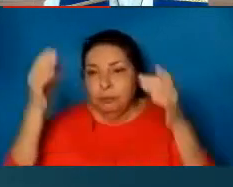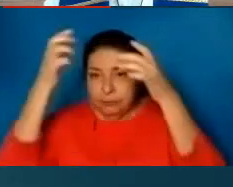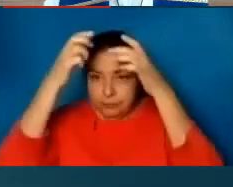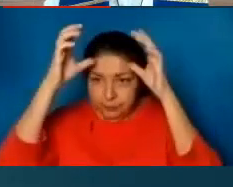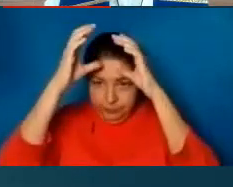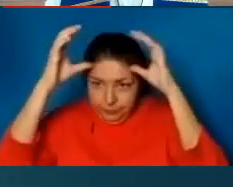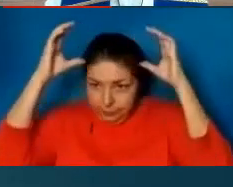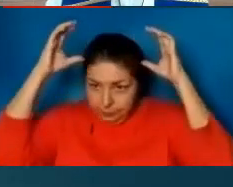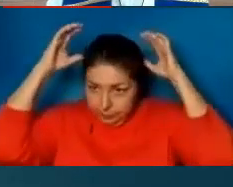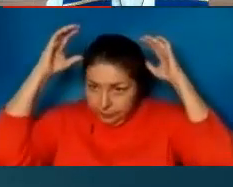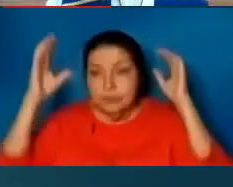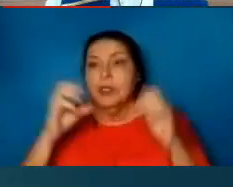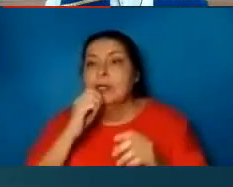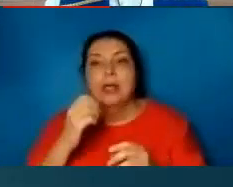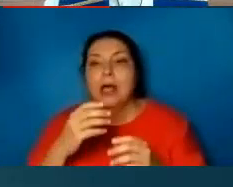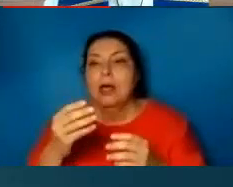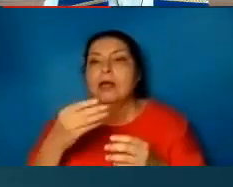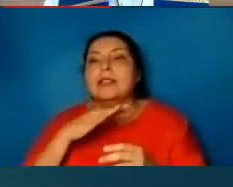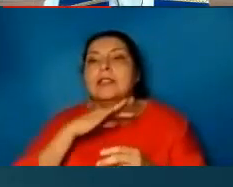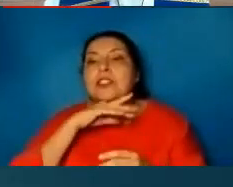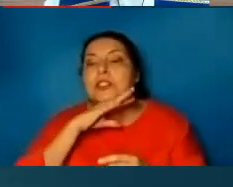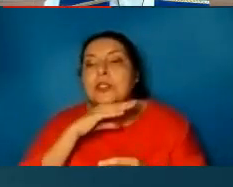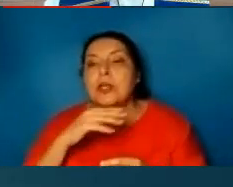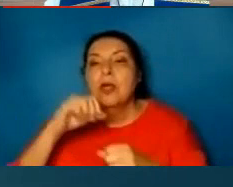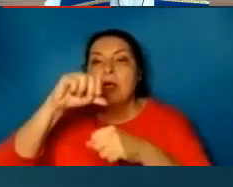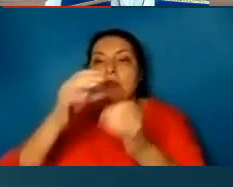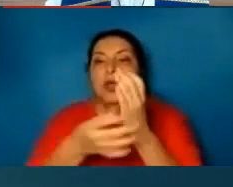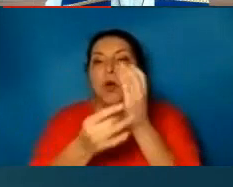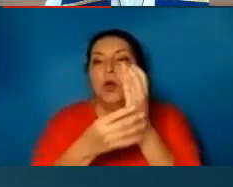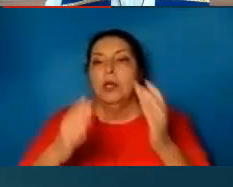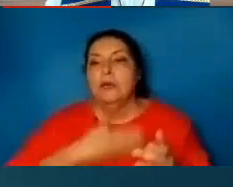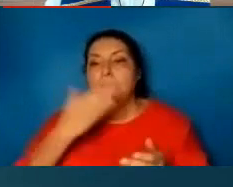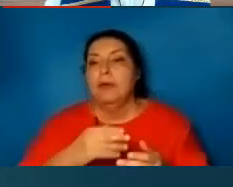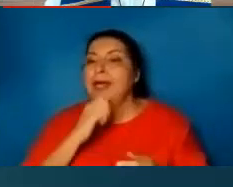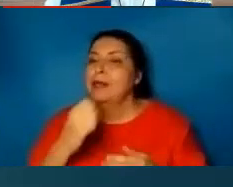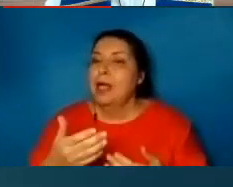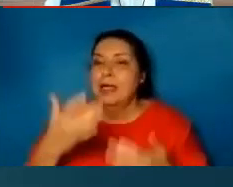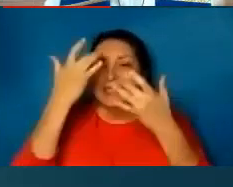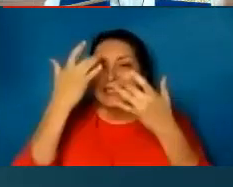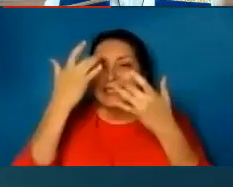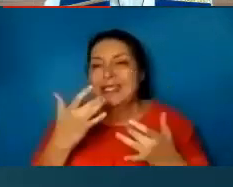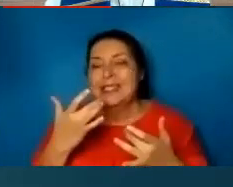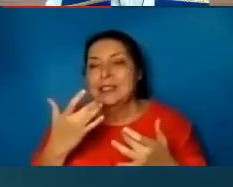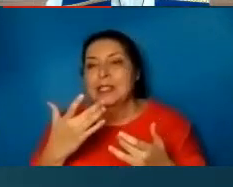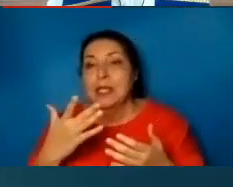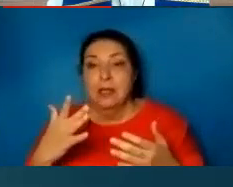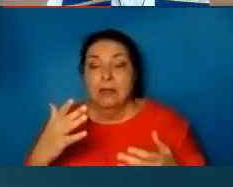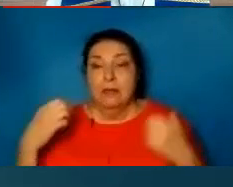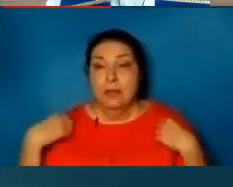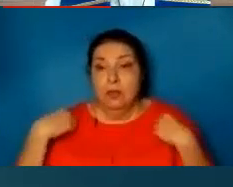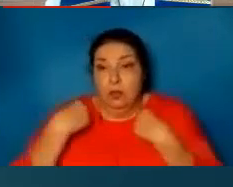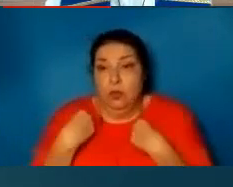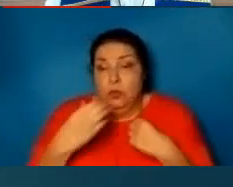instead of ashes, the oil of gladness instead of mourning, the garment of praise instead of faint